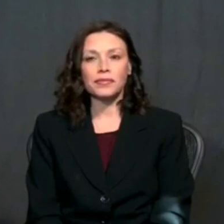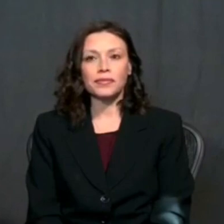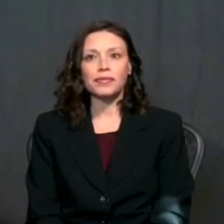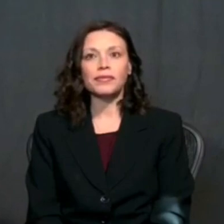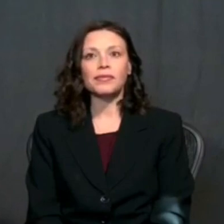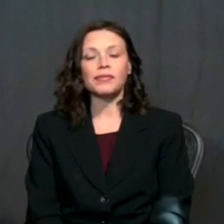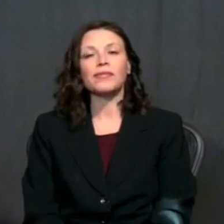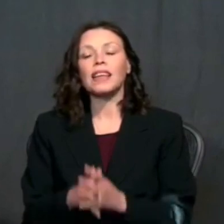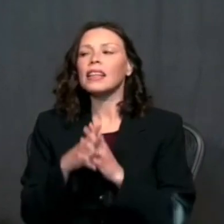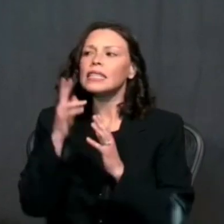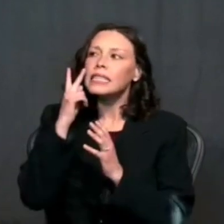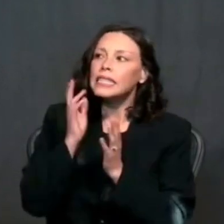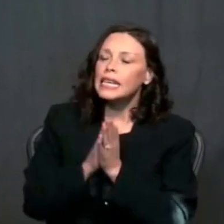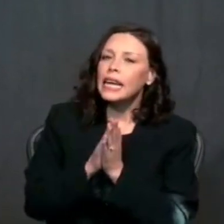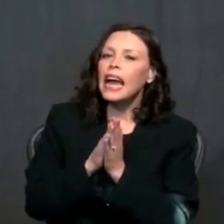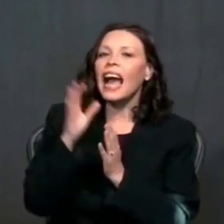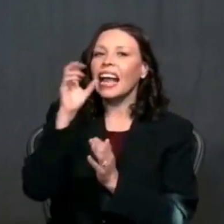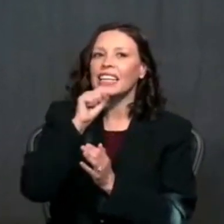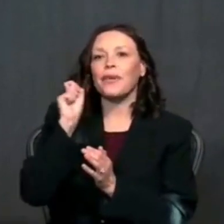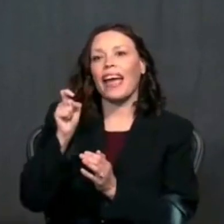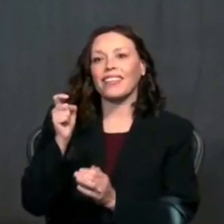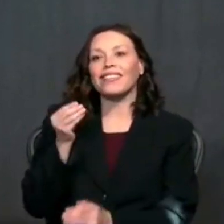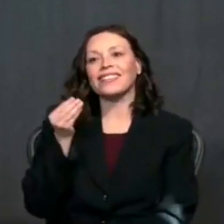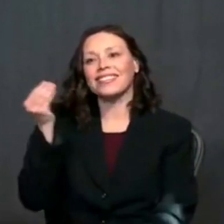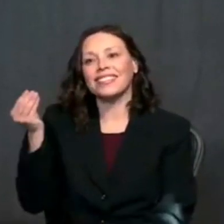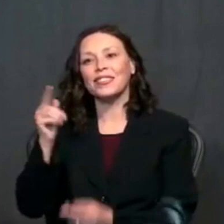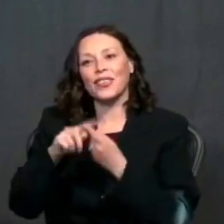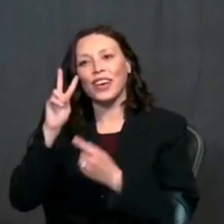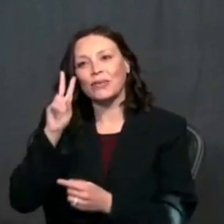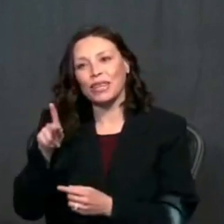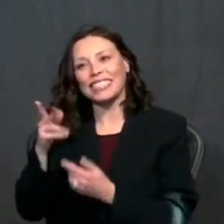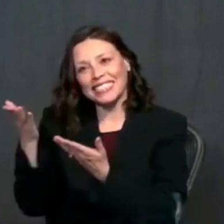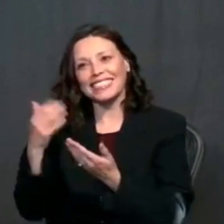so let's see here I guess we have to do our vice versa